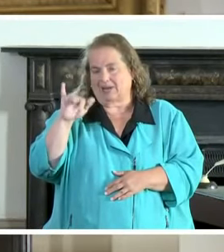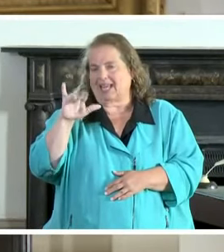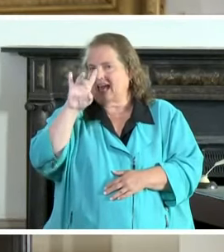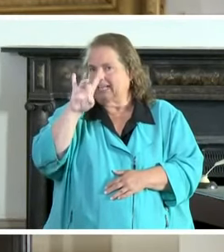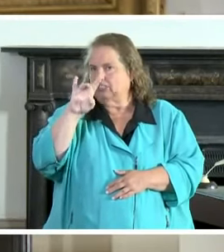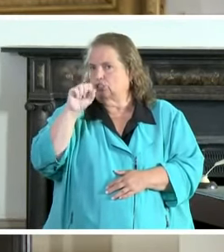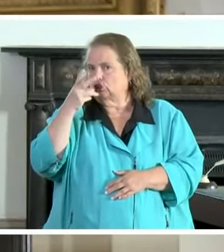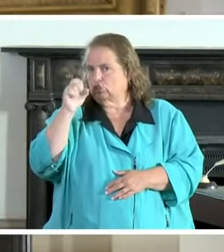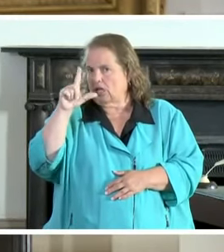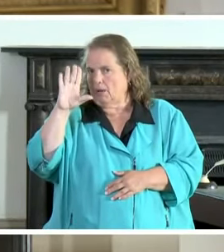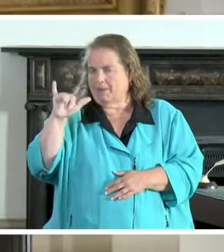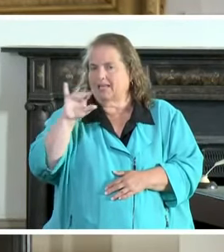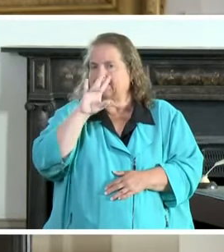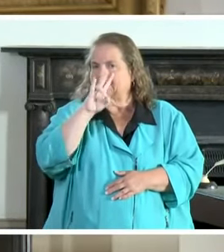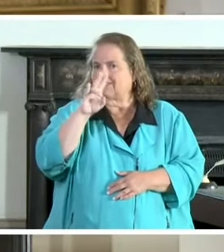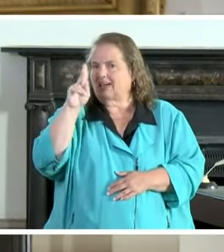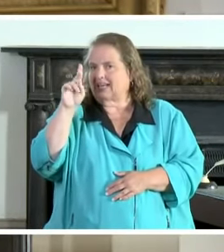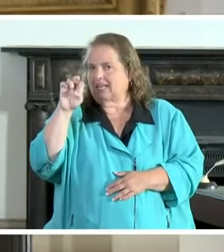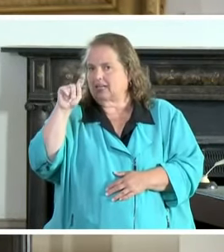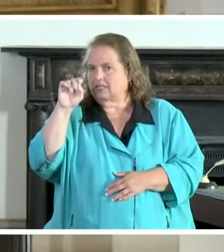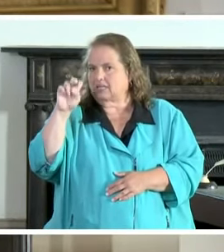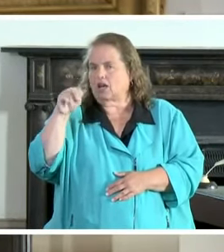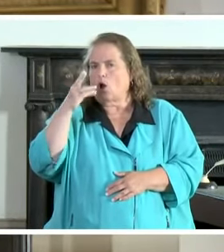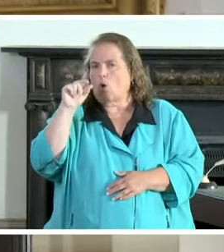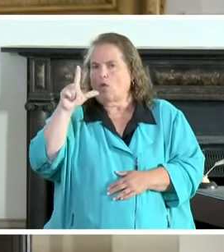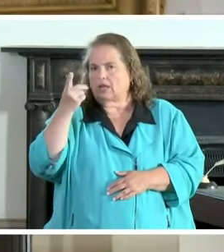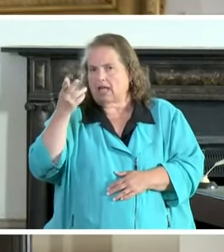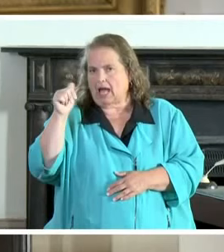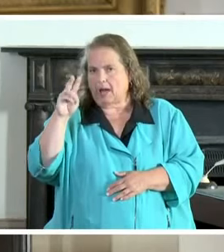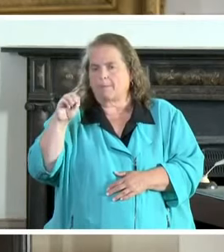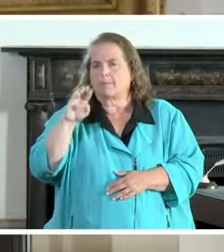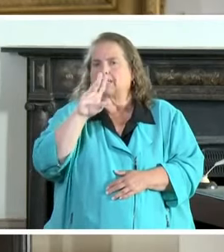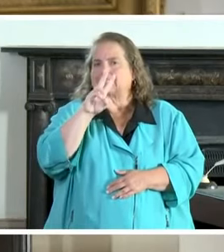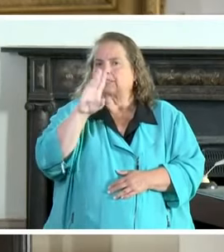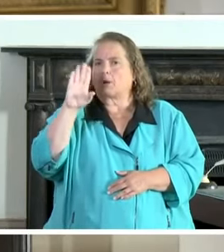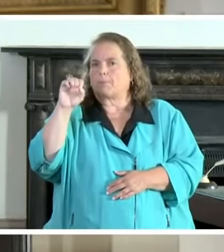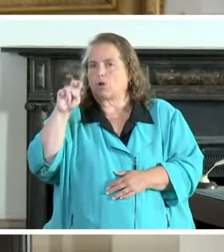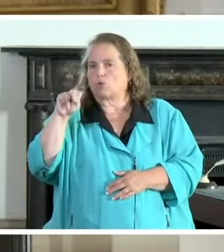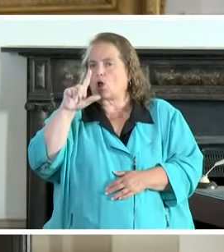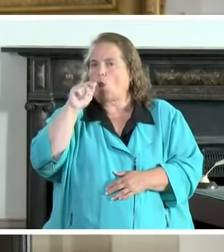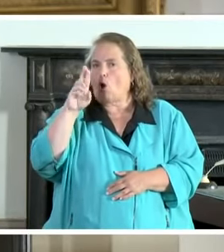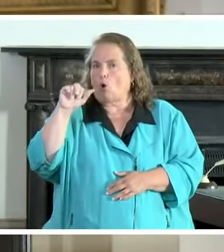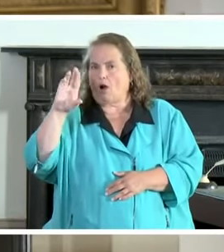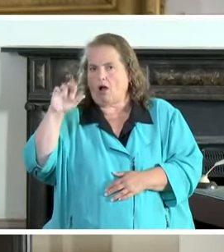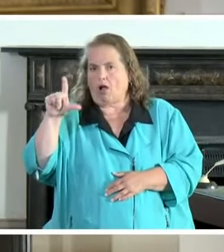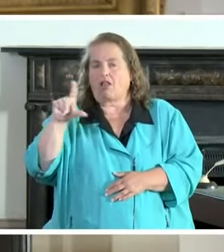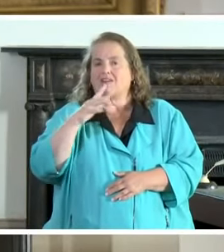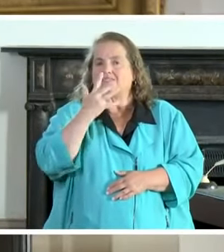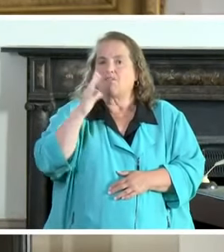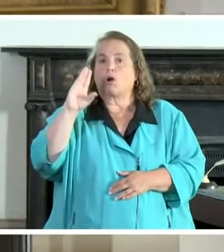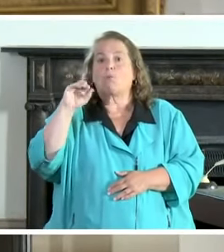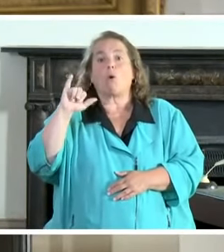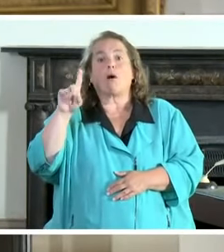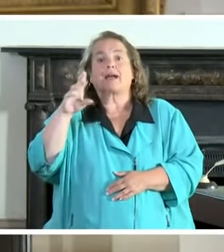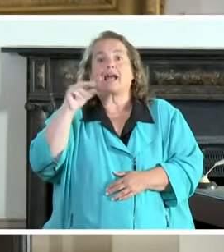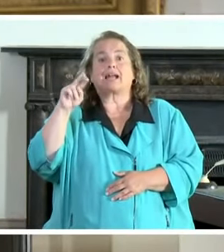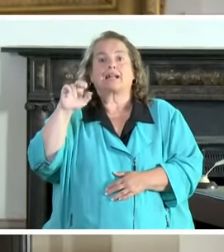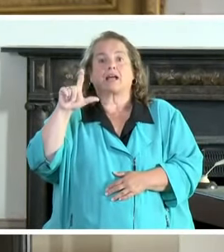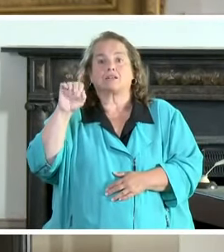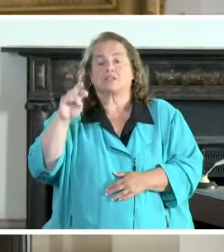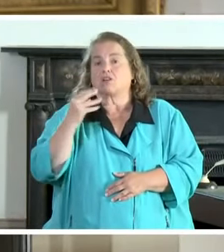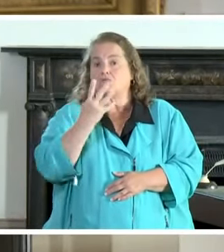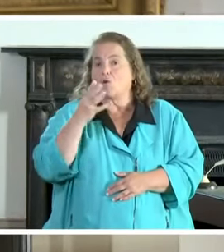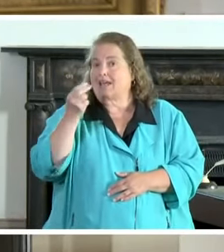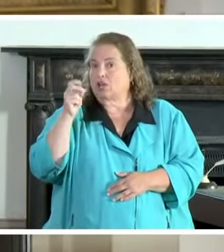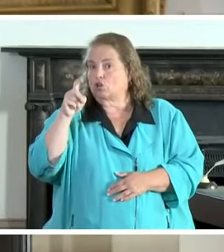shelby 7 in kenton and oldham 6 in boone and laurel 5 in boyd and nelson 4 in